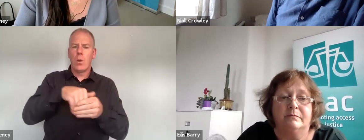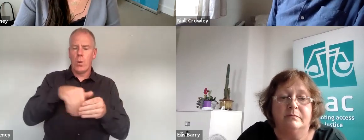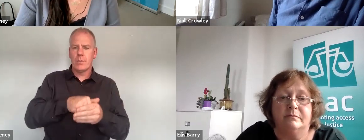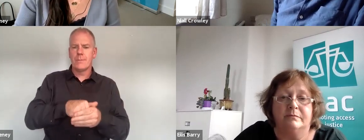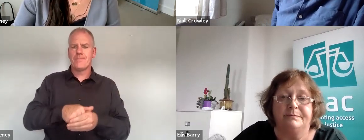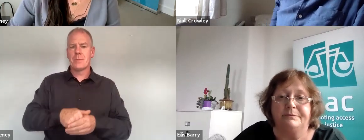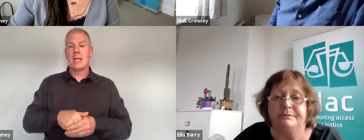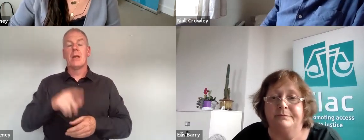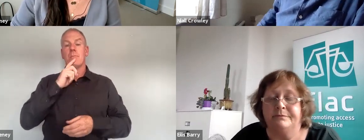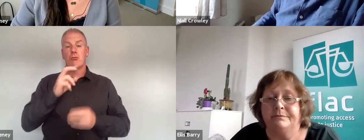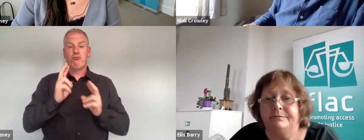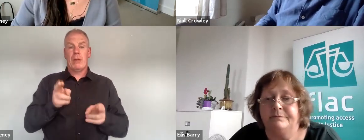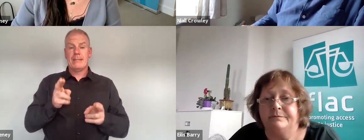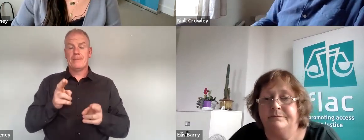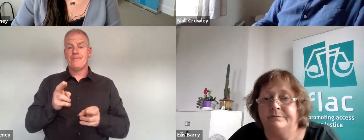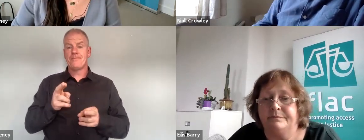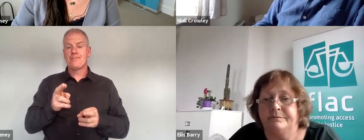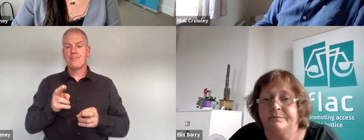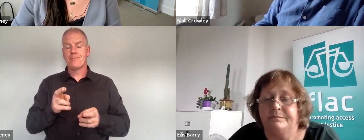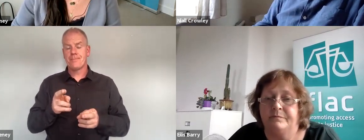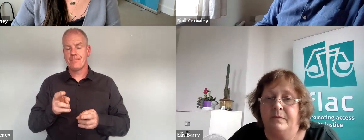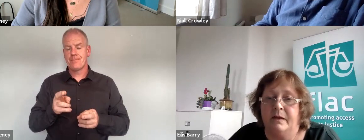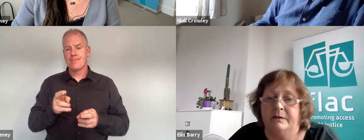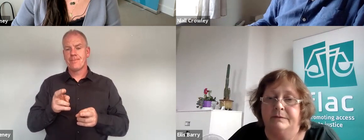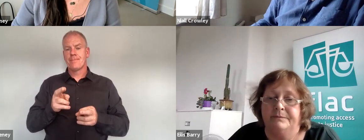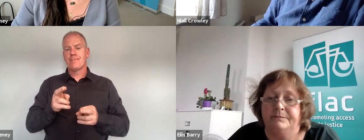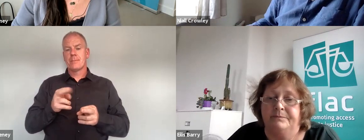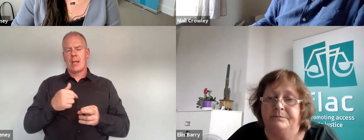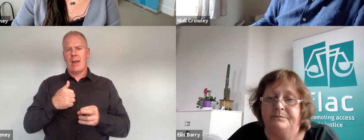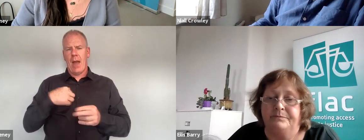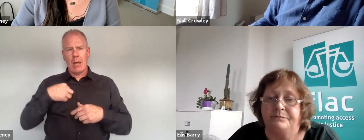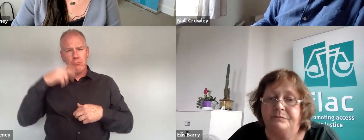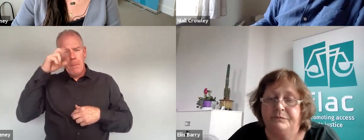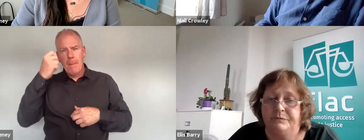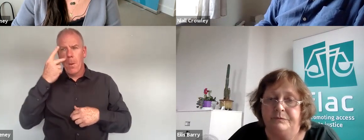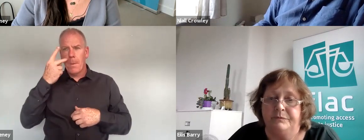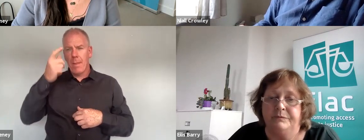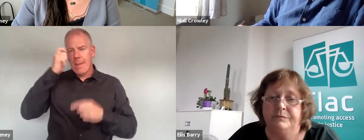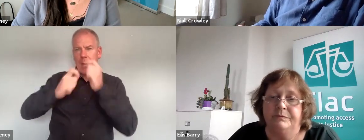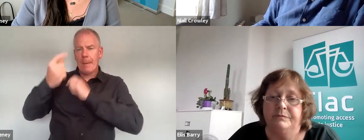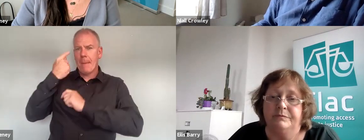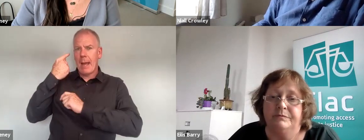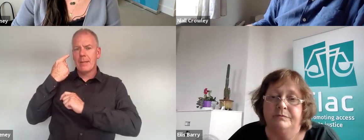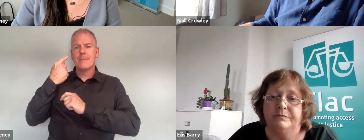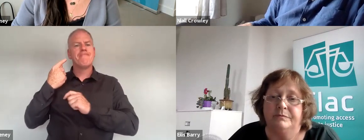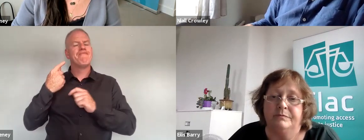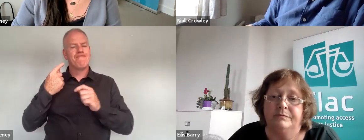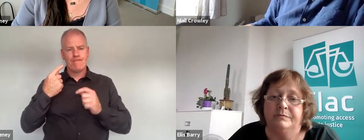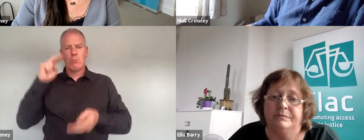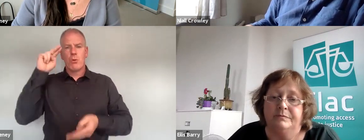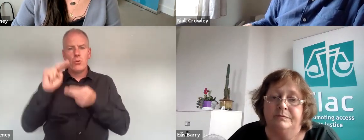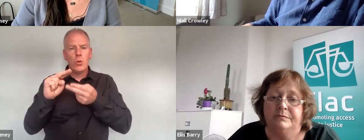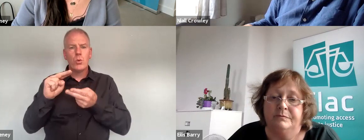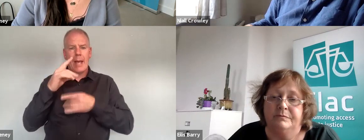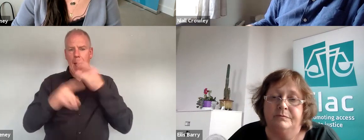I think it did capture from my knowledge of the debates at the time a concern at dropping rates of